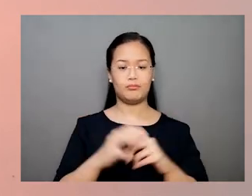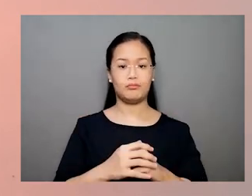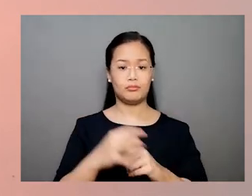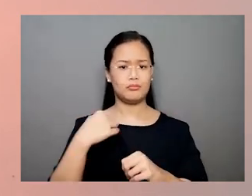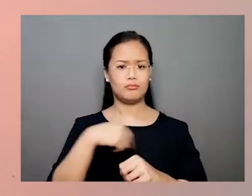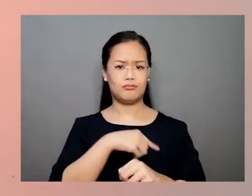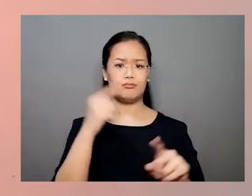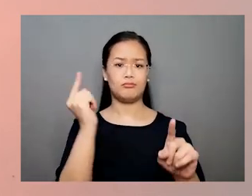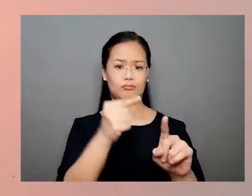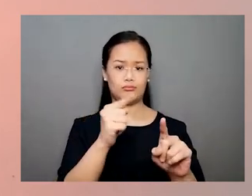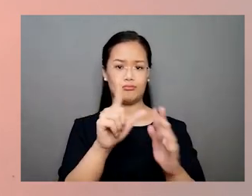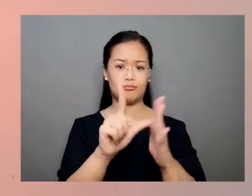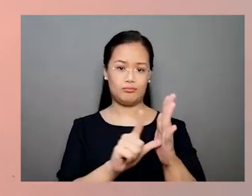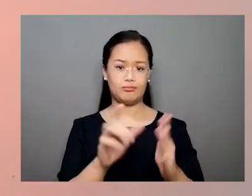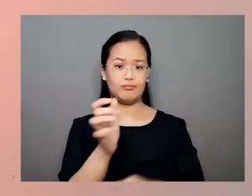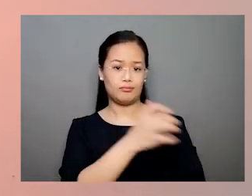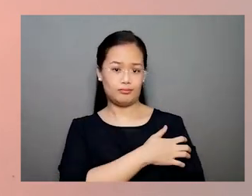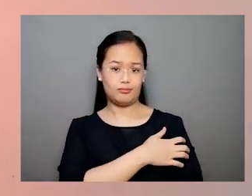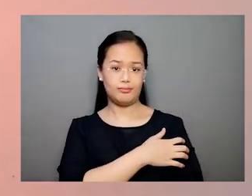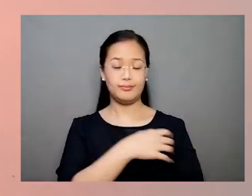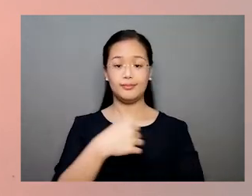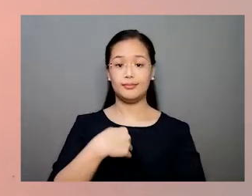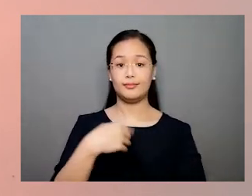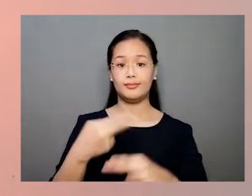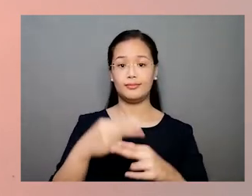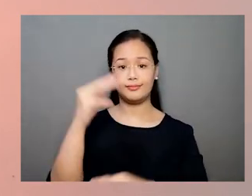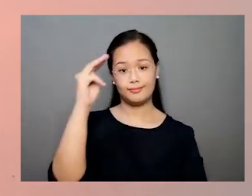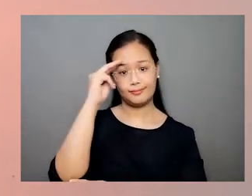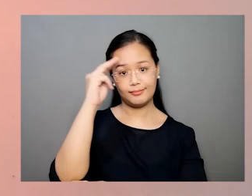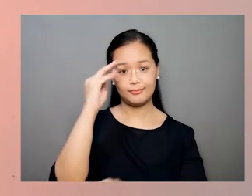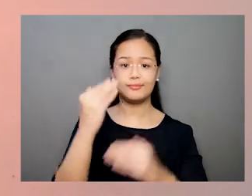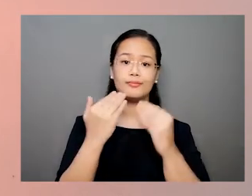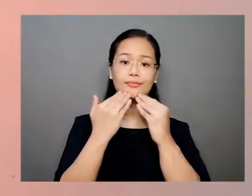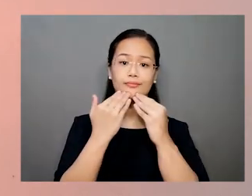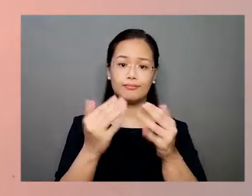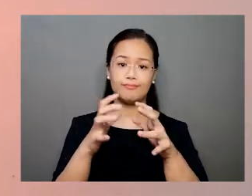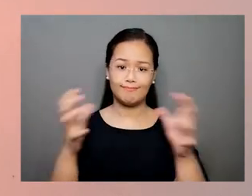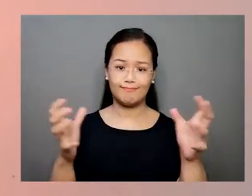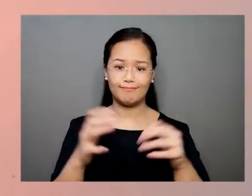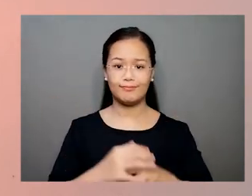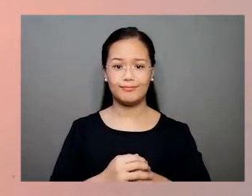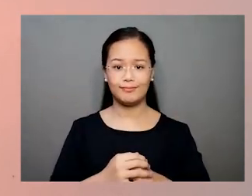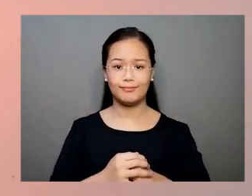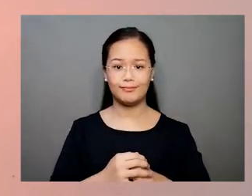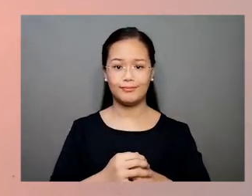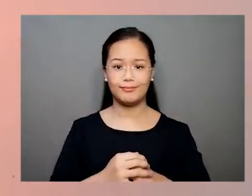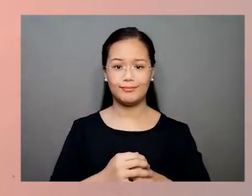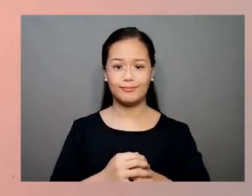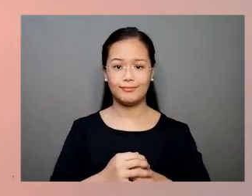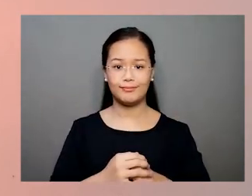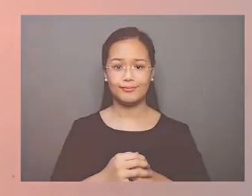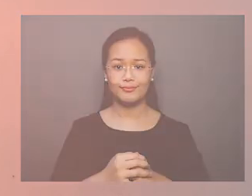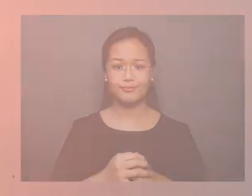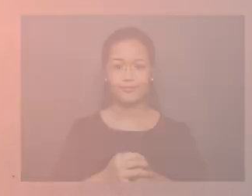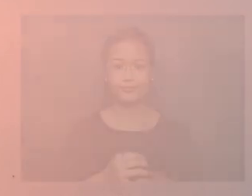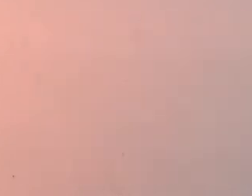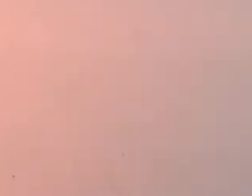That is what we seek to achieve in legal empowerment. This is Marlon Manuel. Thank you very much. very